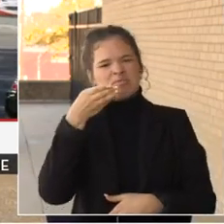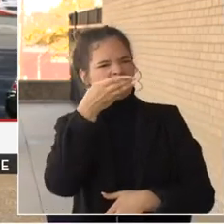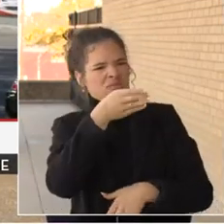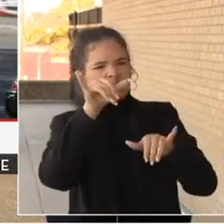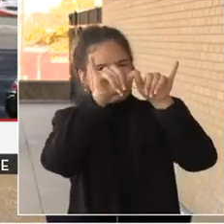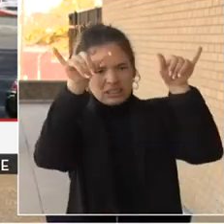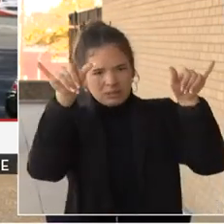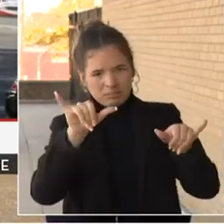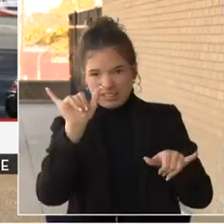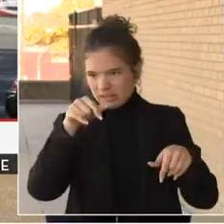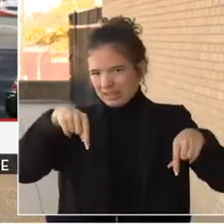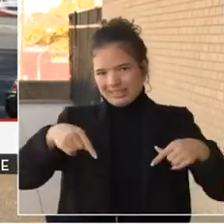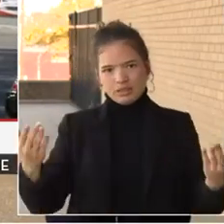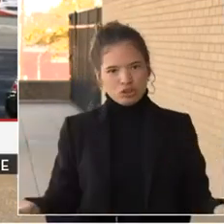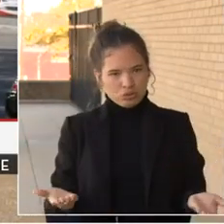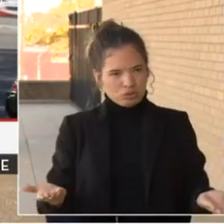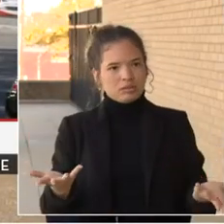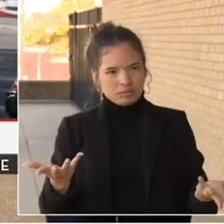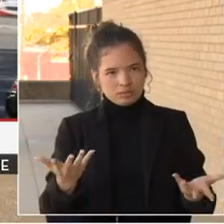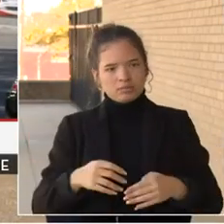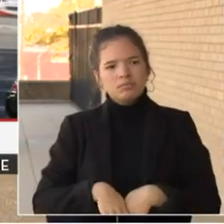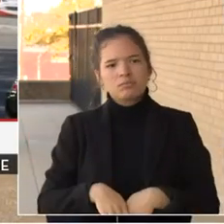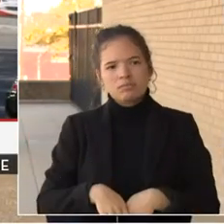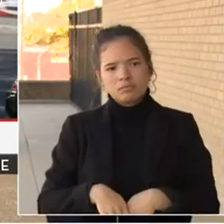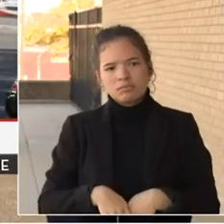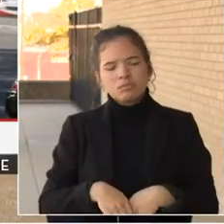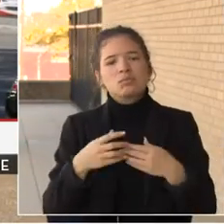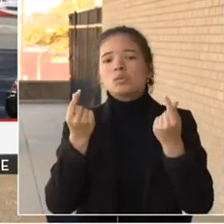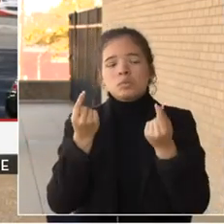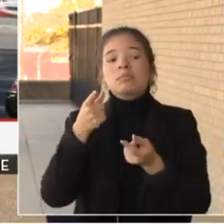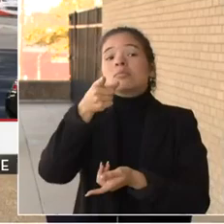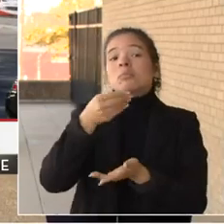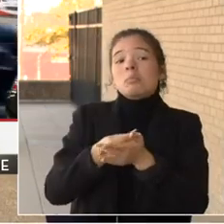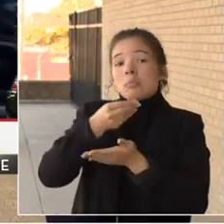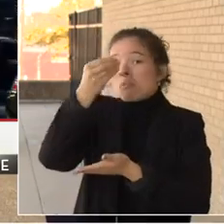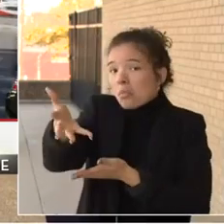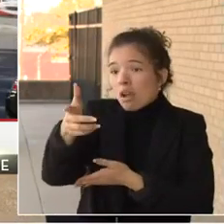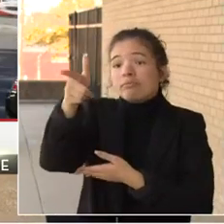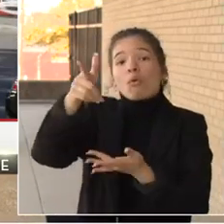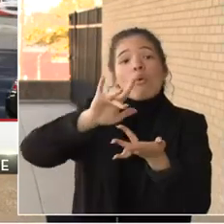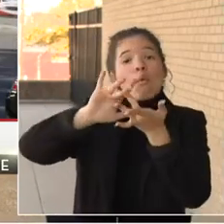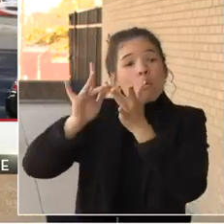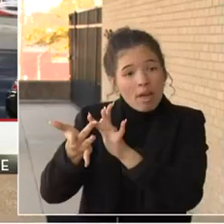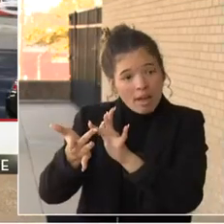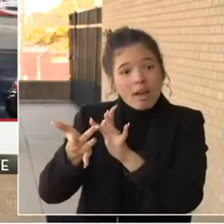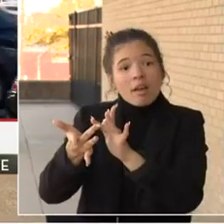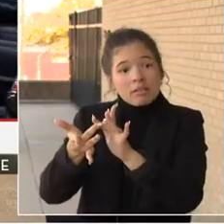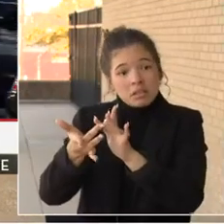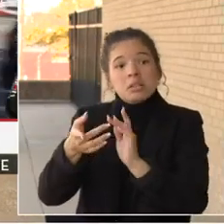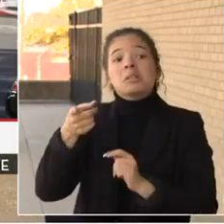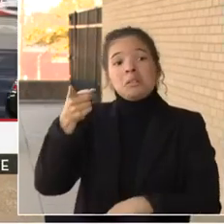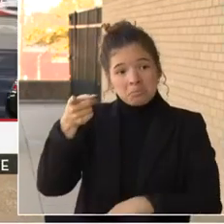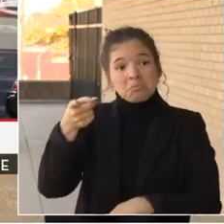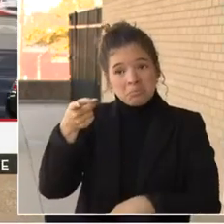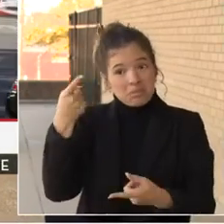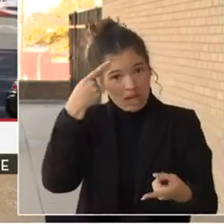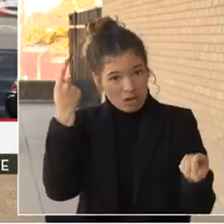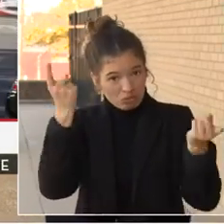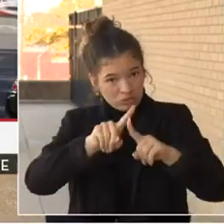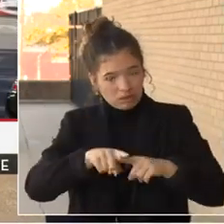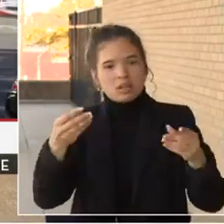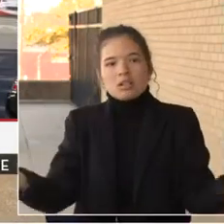And what people do is if you buy something online and agree to meet someone to exchange money or goods,